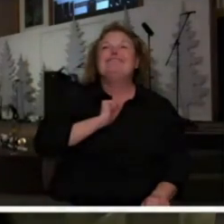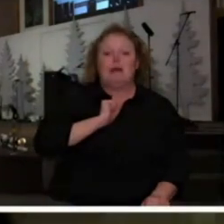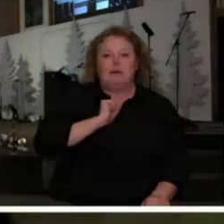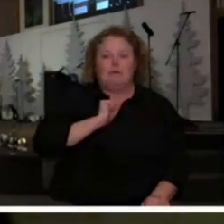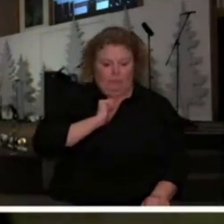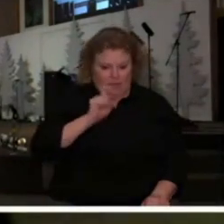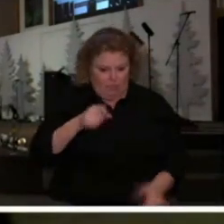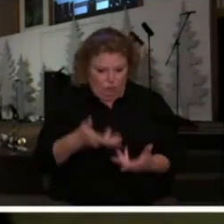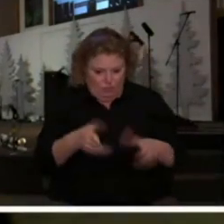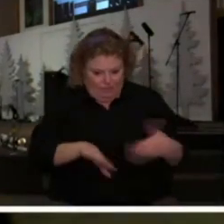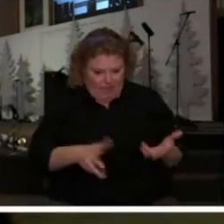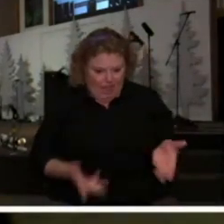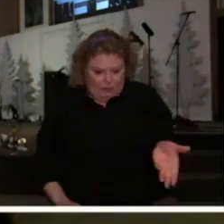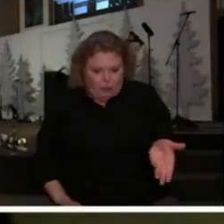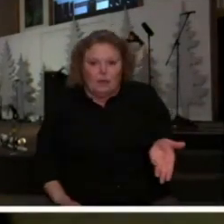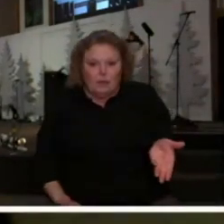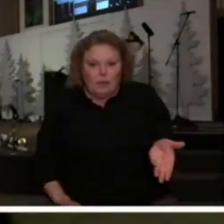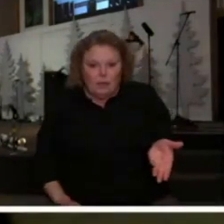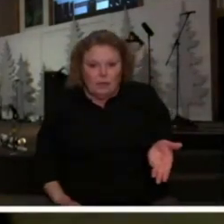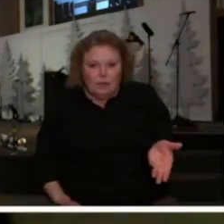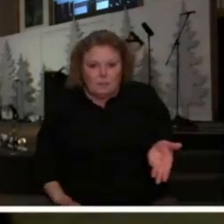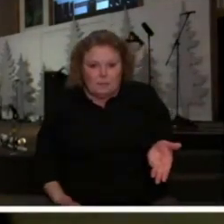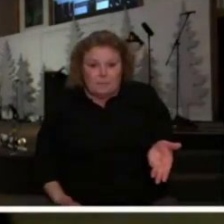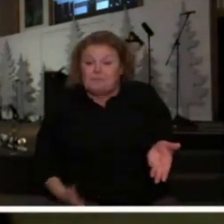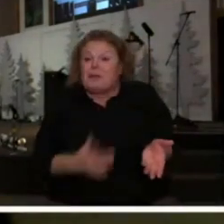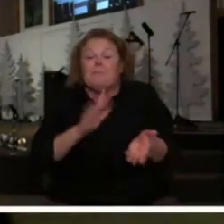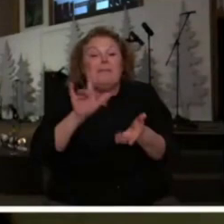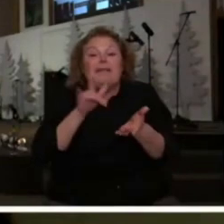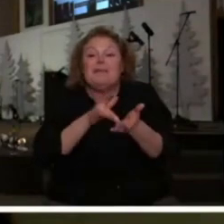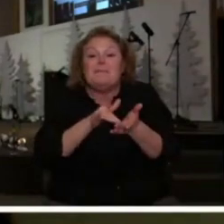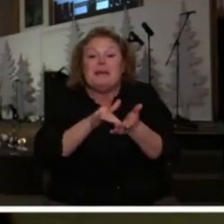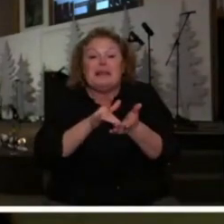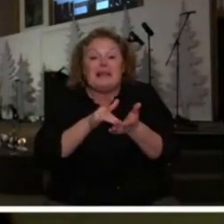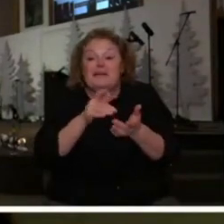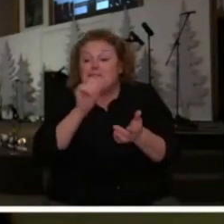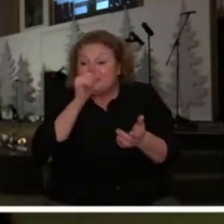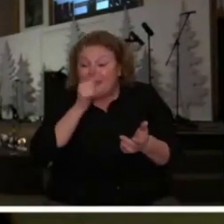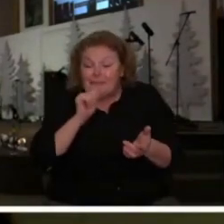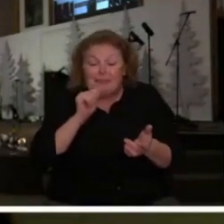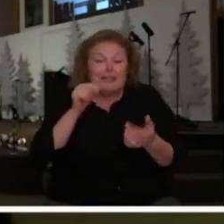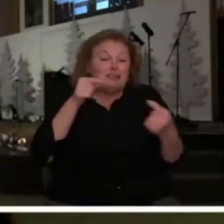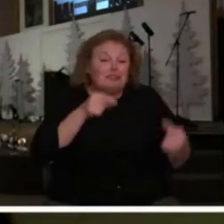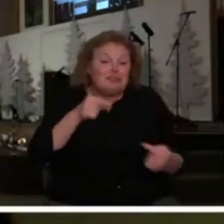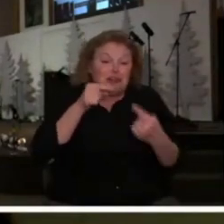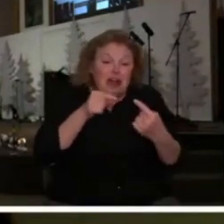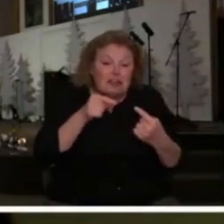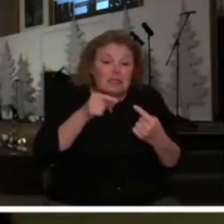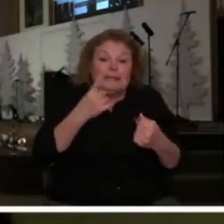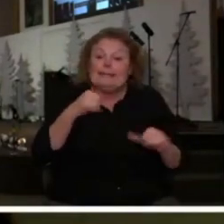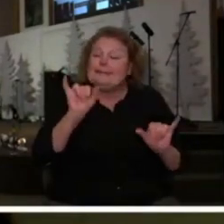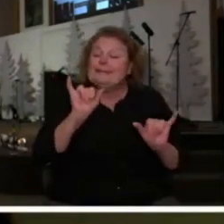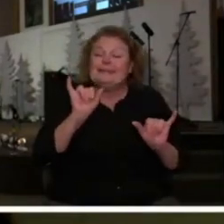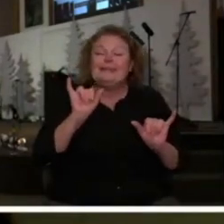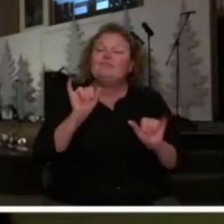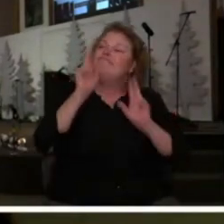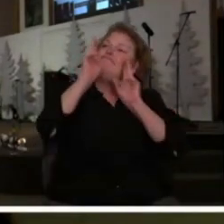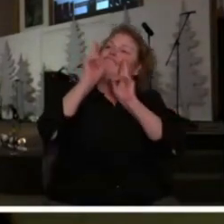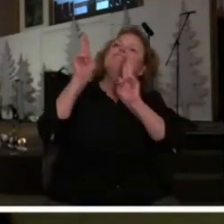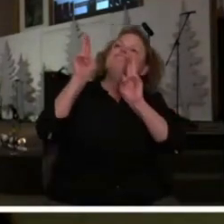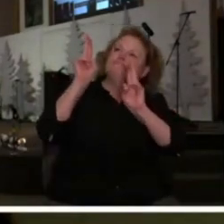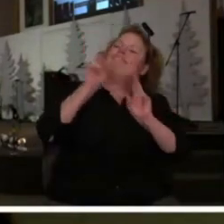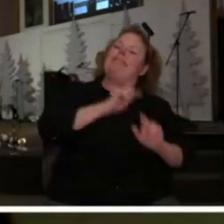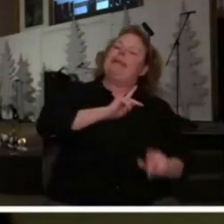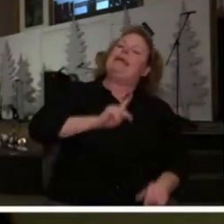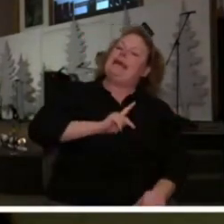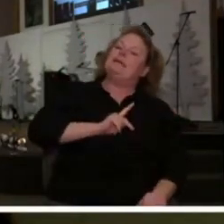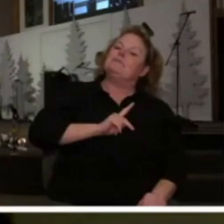to be dead and even in the middle of all of the trials and and the hardships he still has a dignity to him